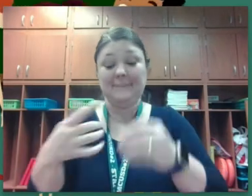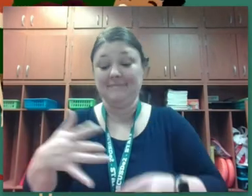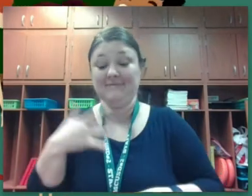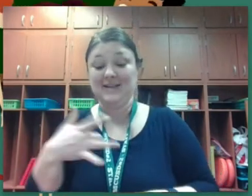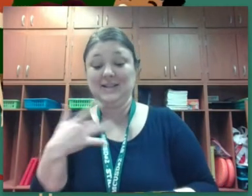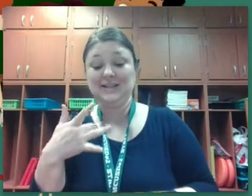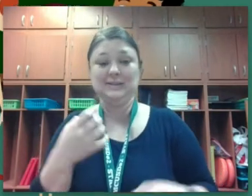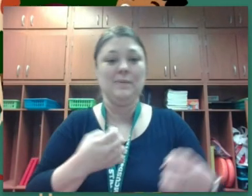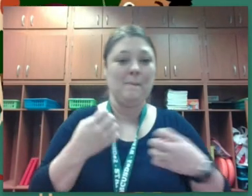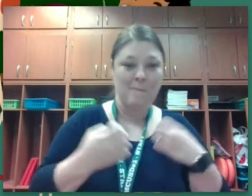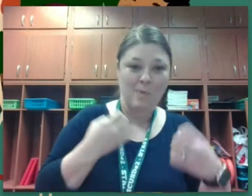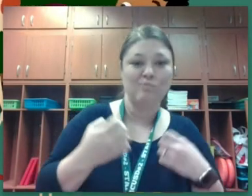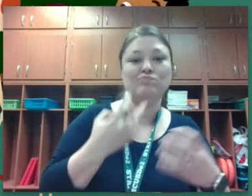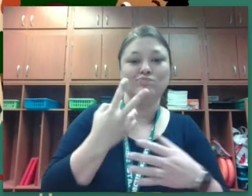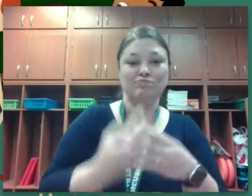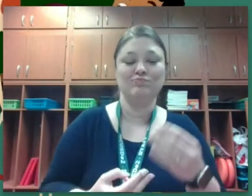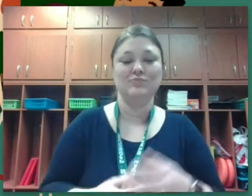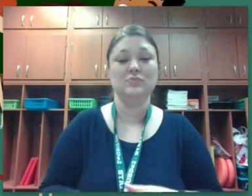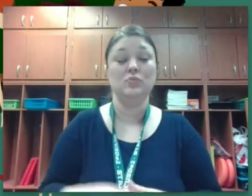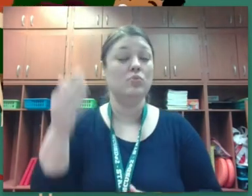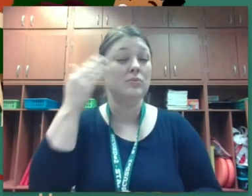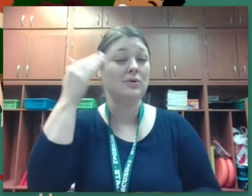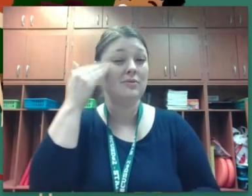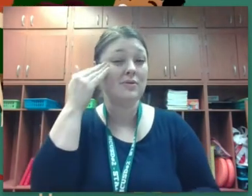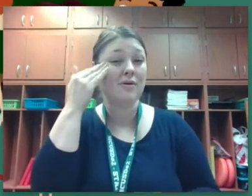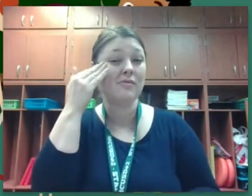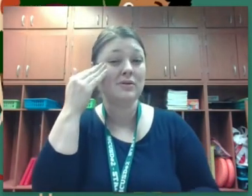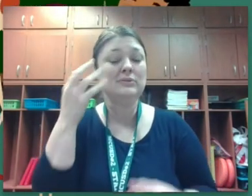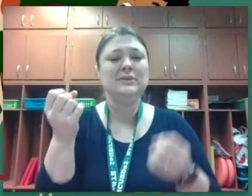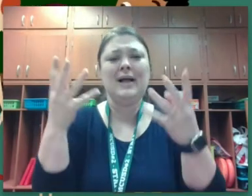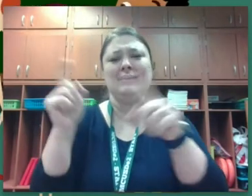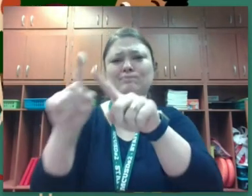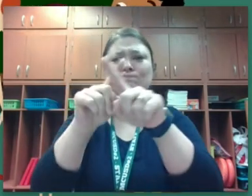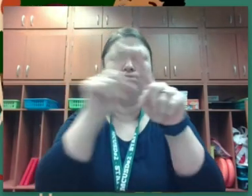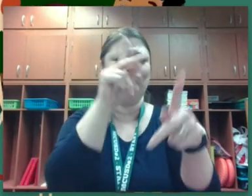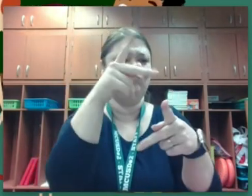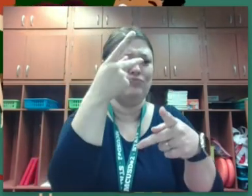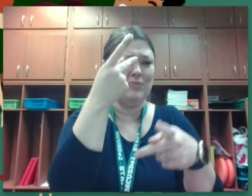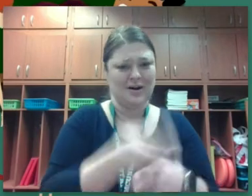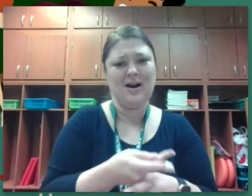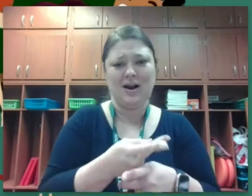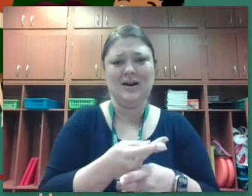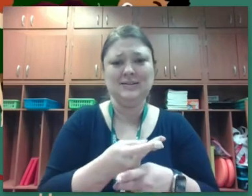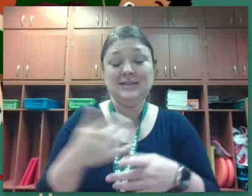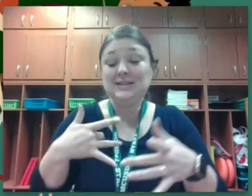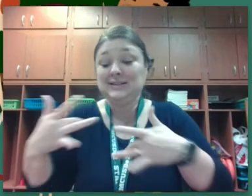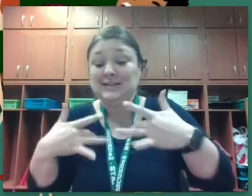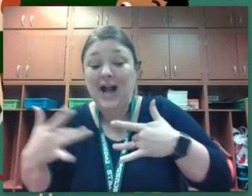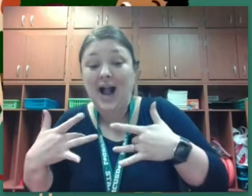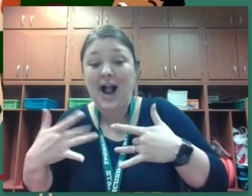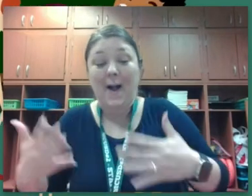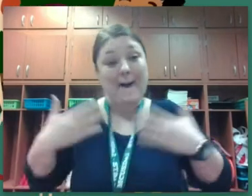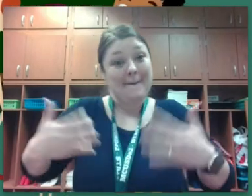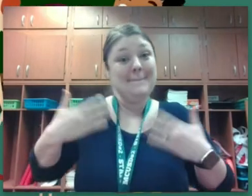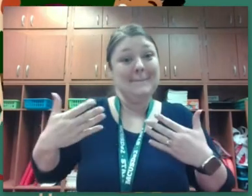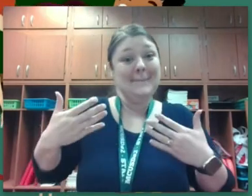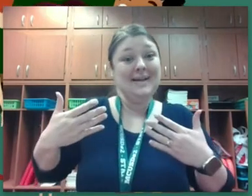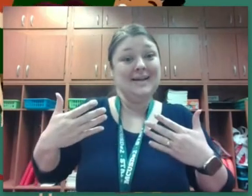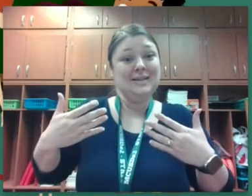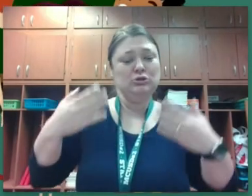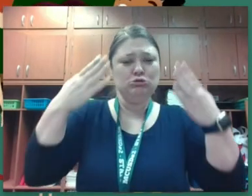and emotions we know that there's a lot of different kinds excited happy